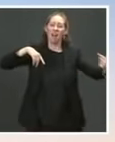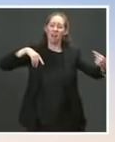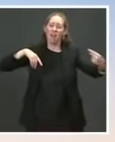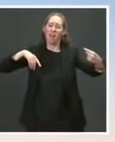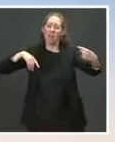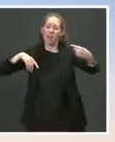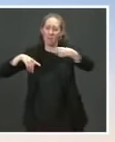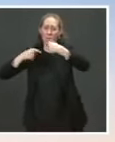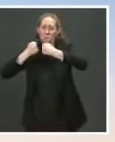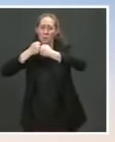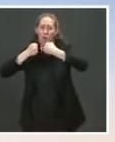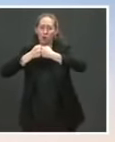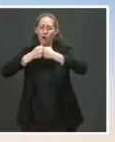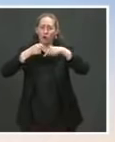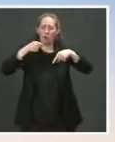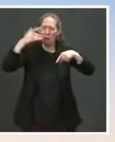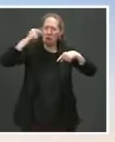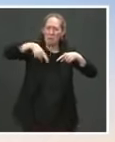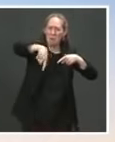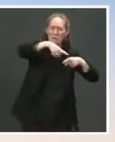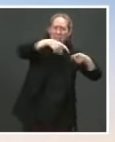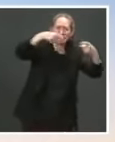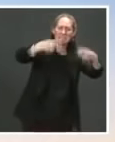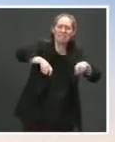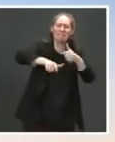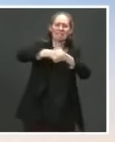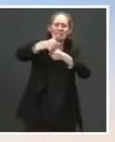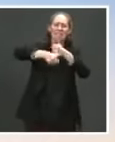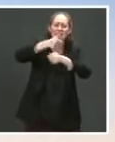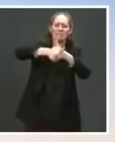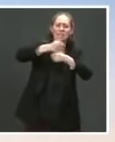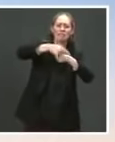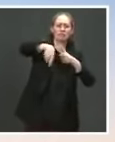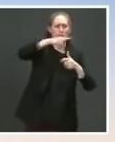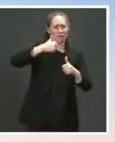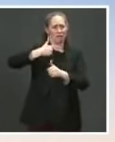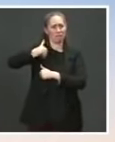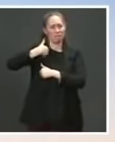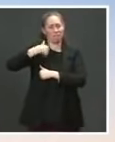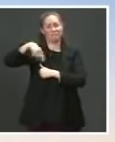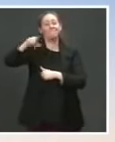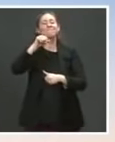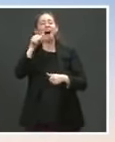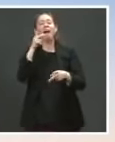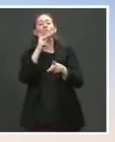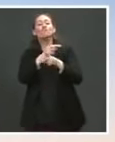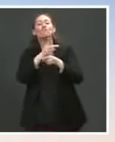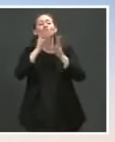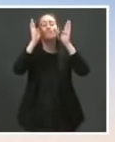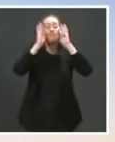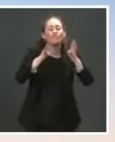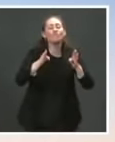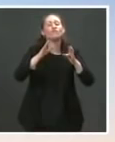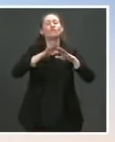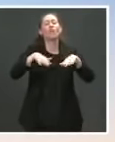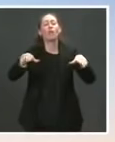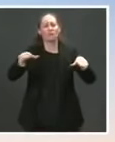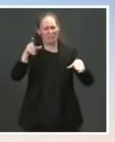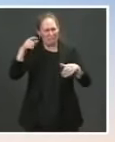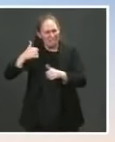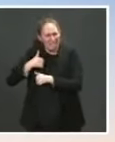risk given the fact that these are soldiers, not daycare workers? Well, I think the objective is to deter